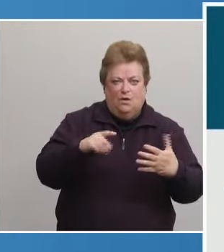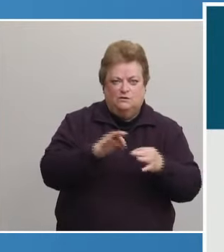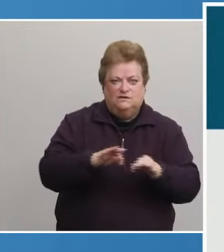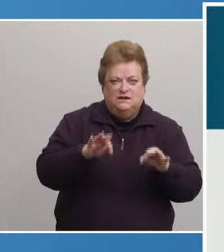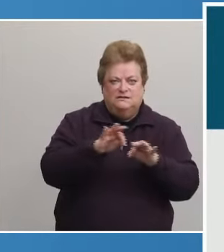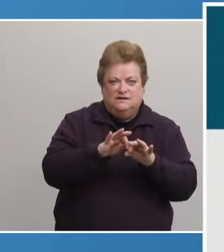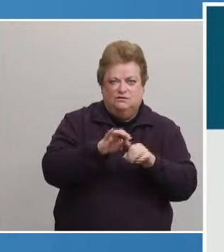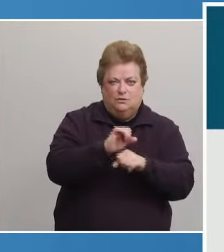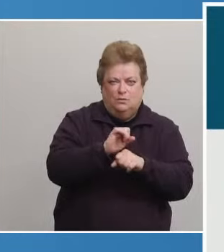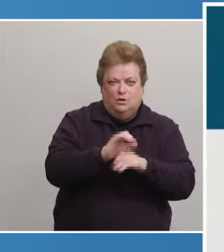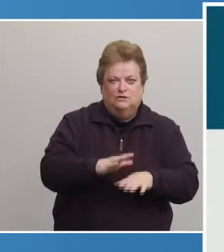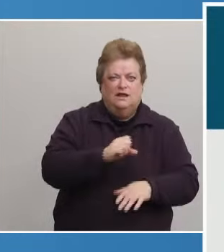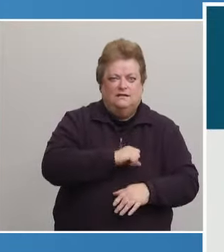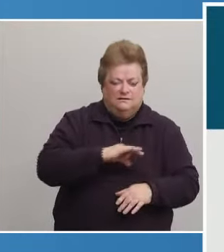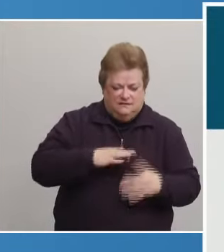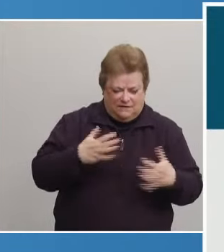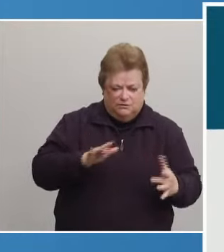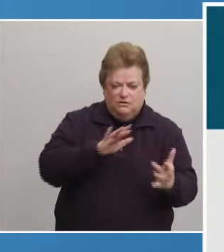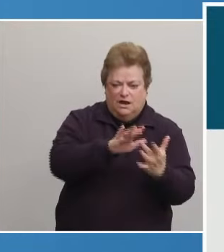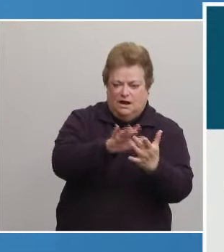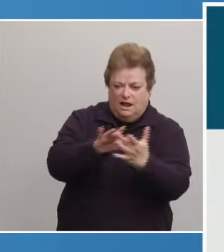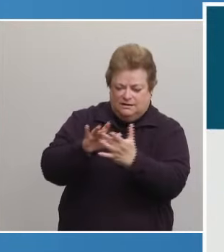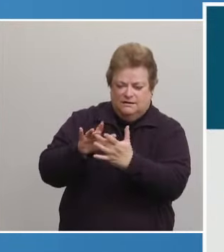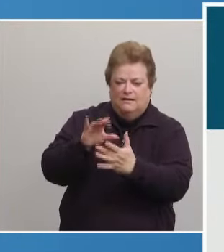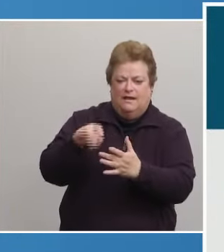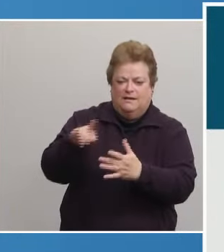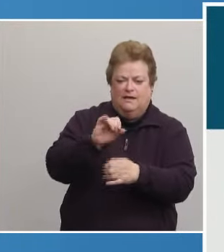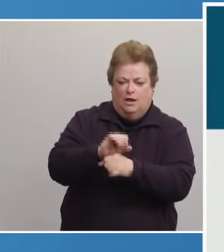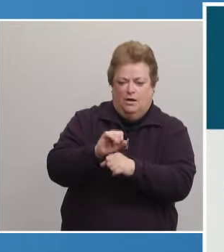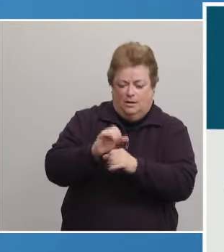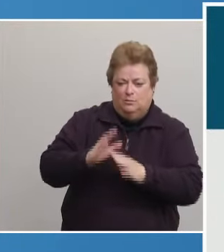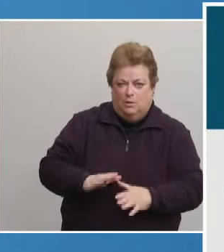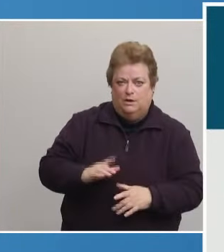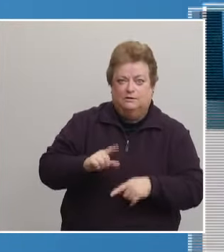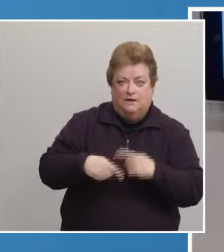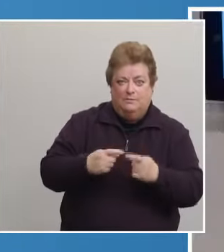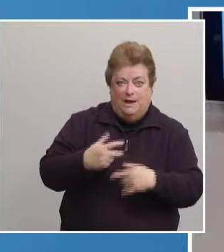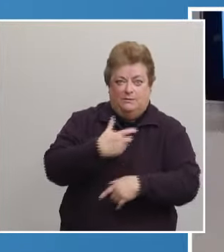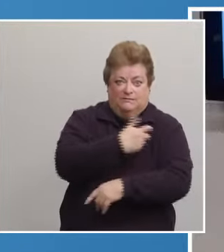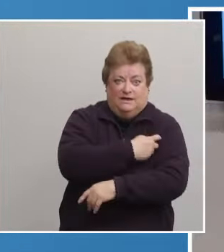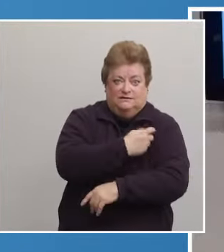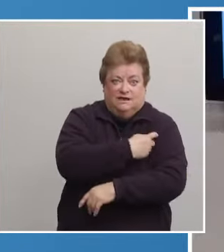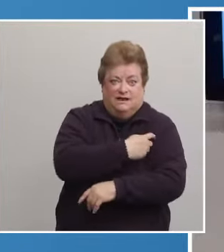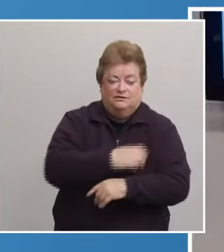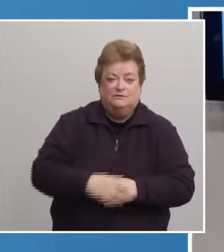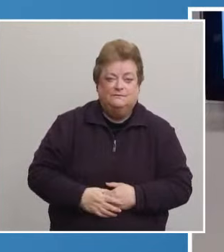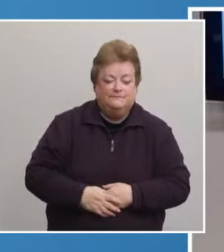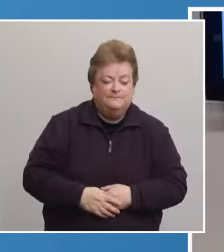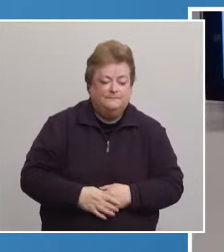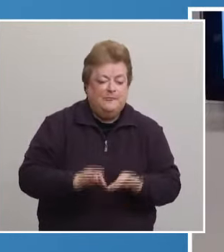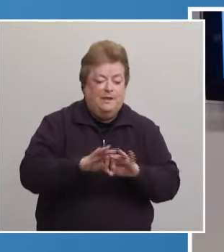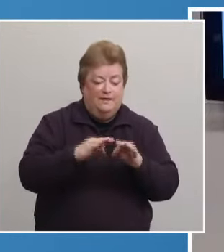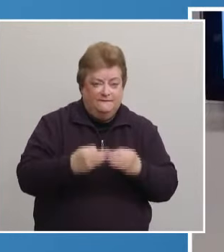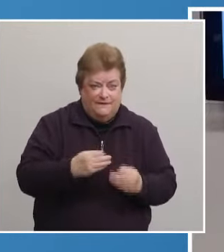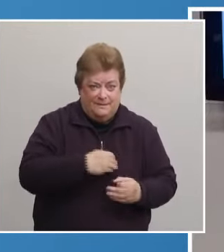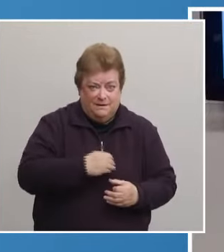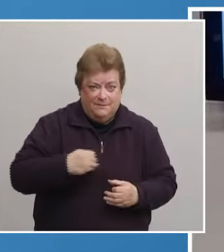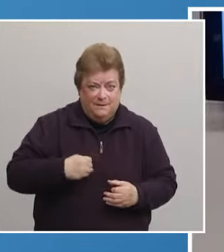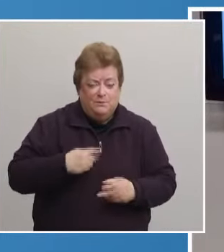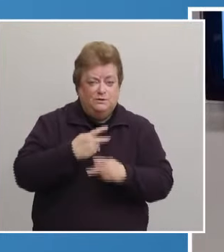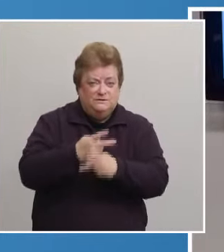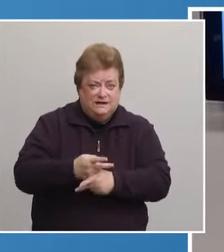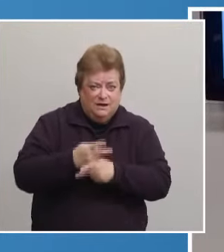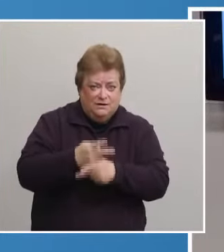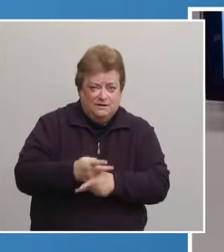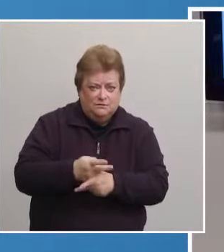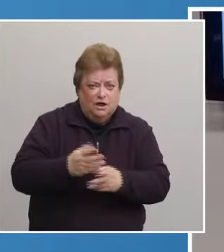staff have been contacting them and their employers directly about vaccinations. Family members and caregivers are encouraged